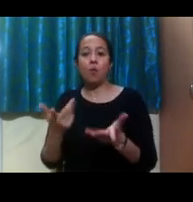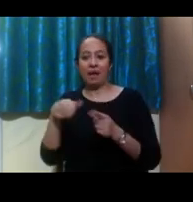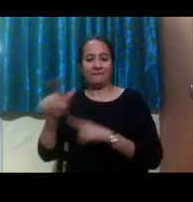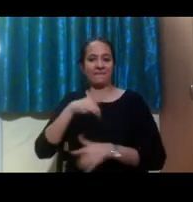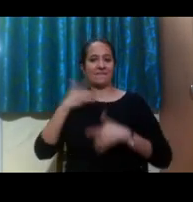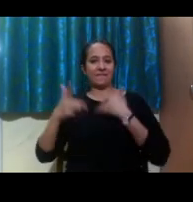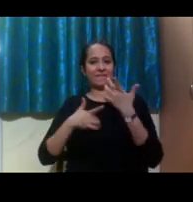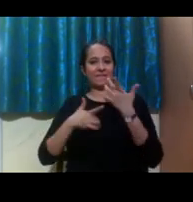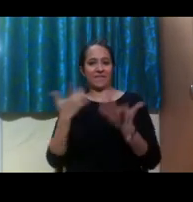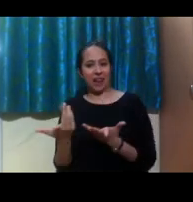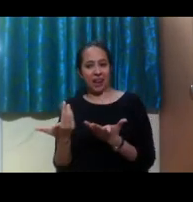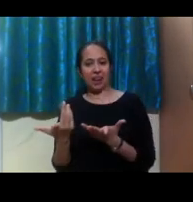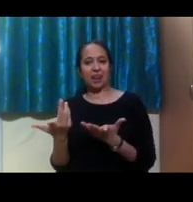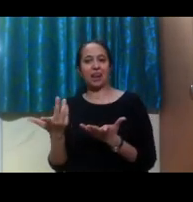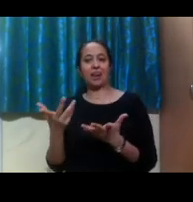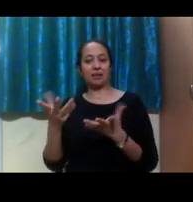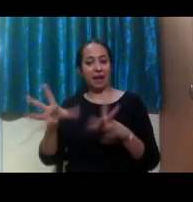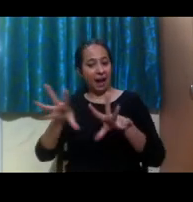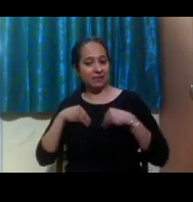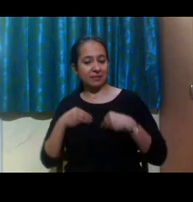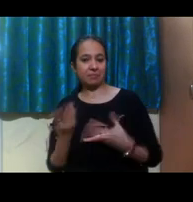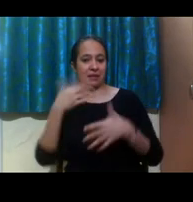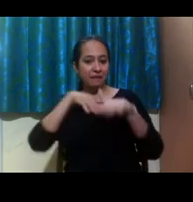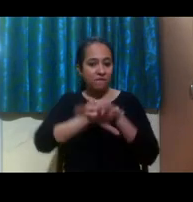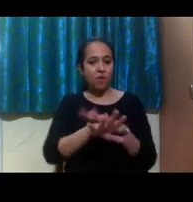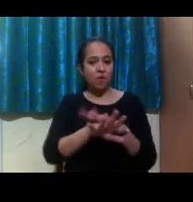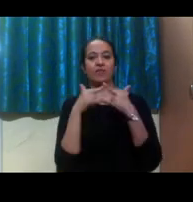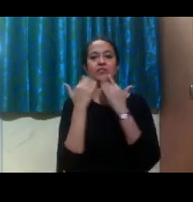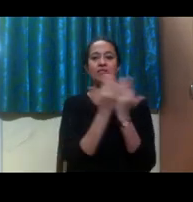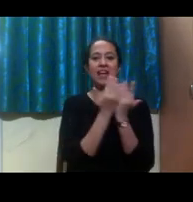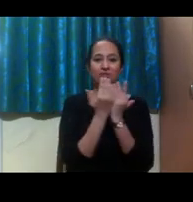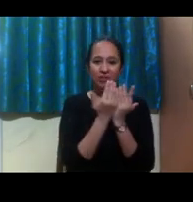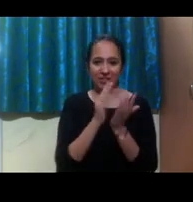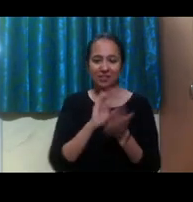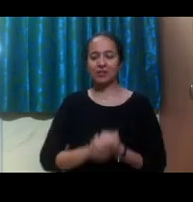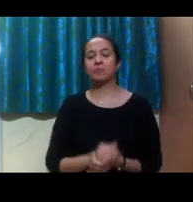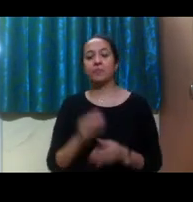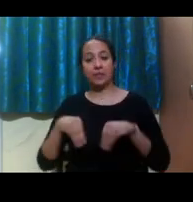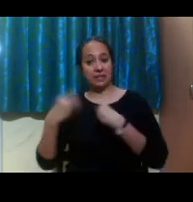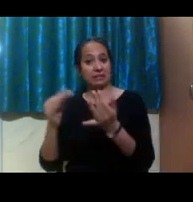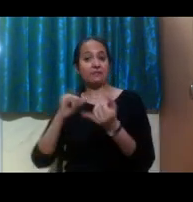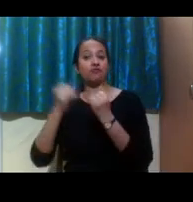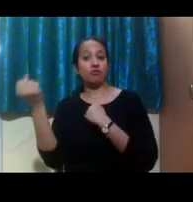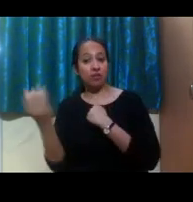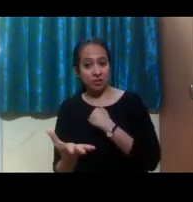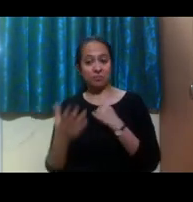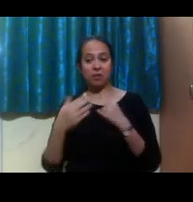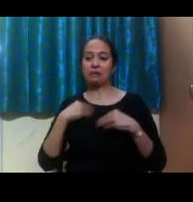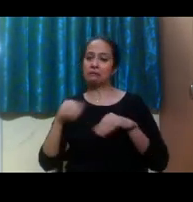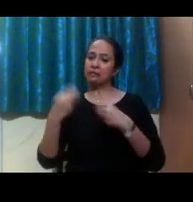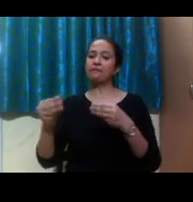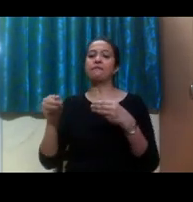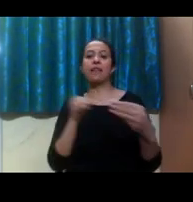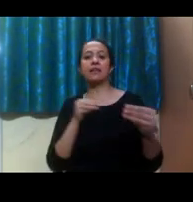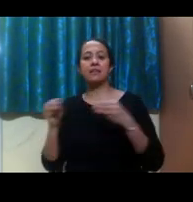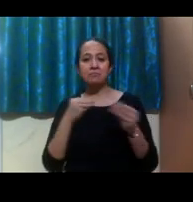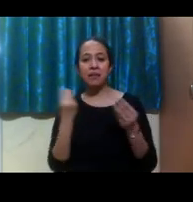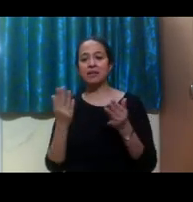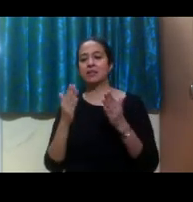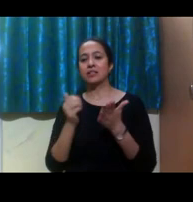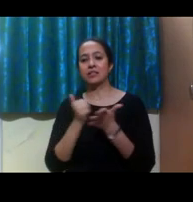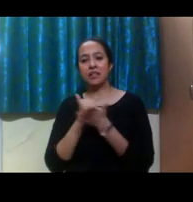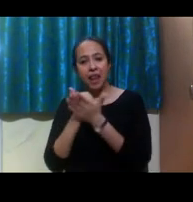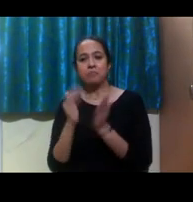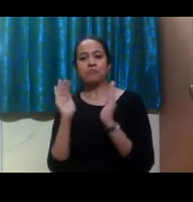um, accepting and applying for these, um, scholarships and they do provide accommodations as well. So that's another